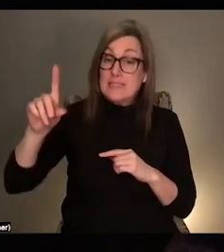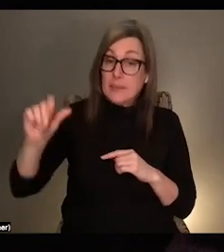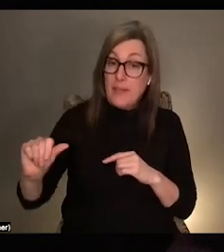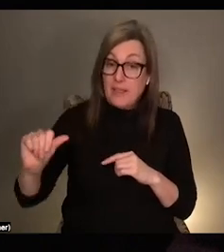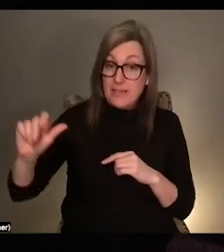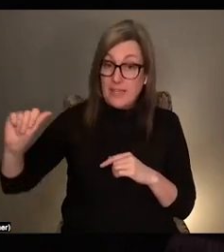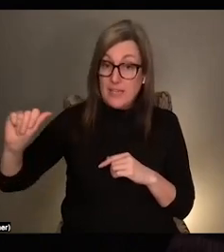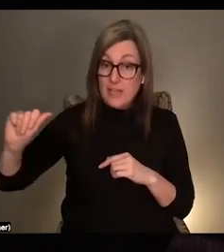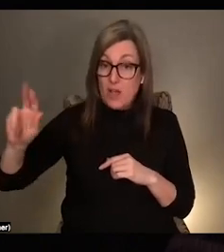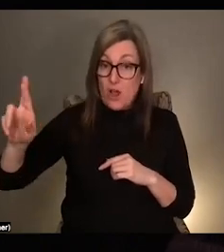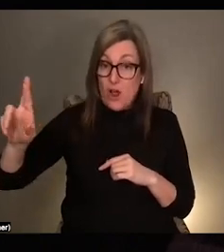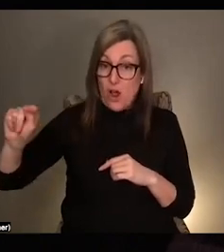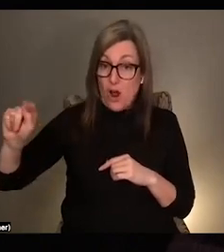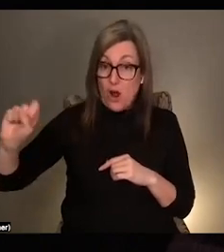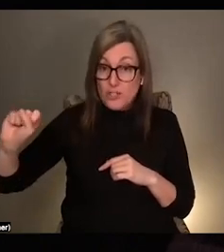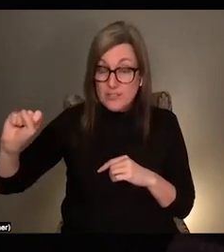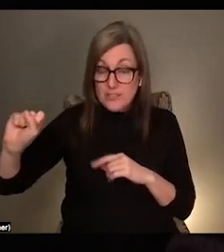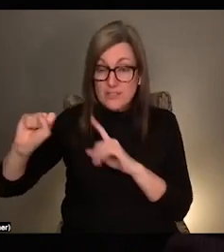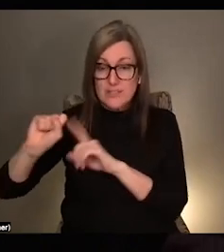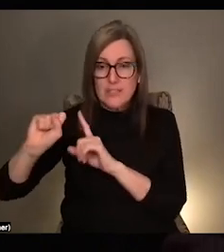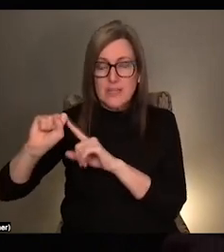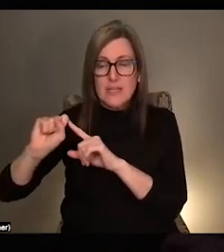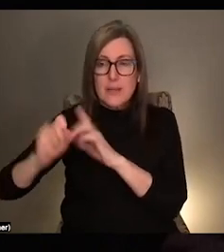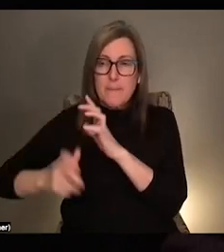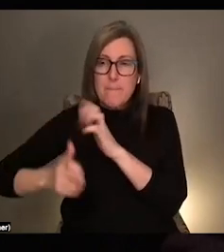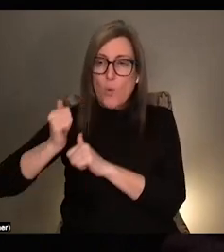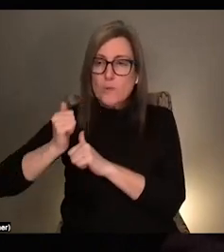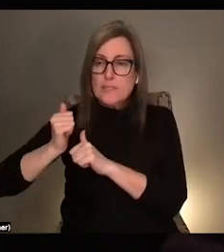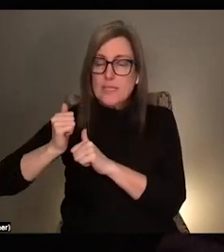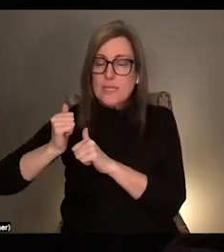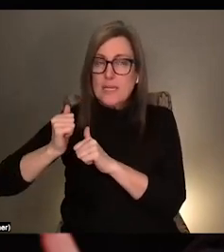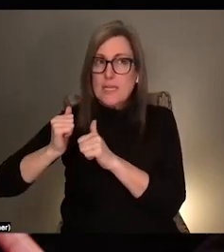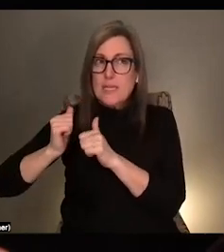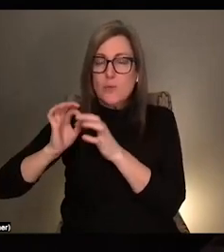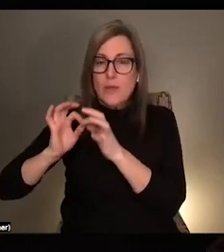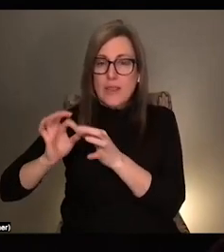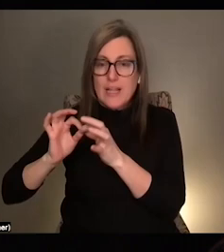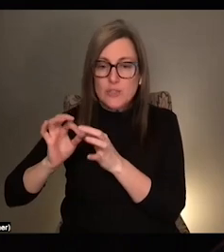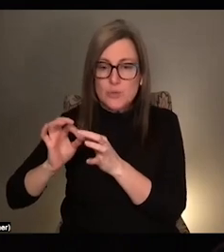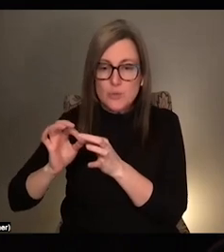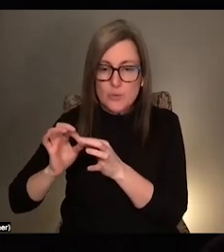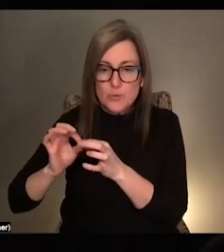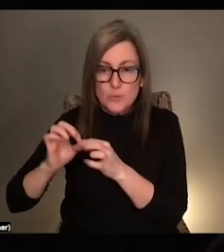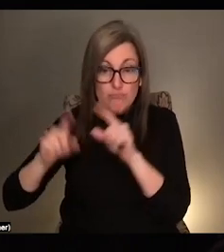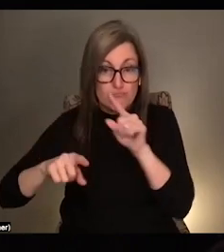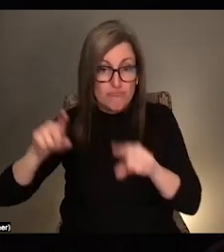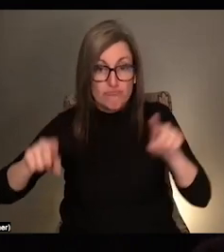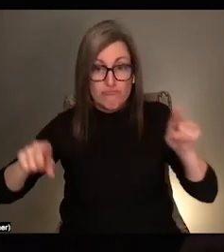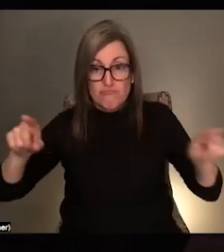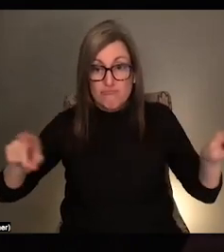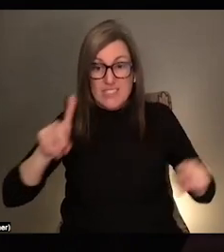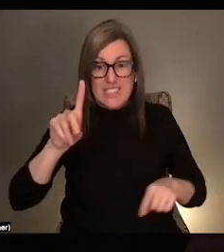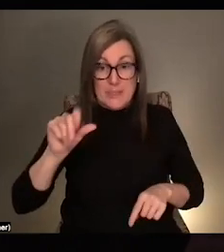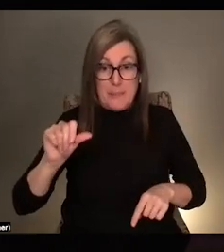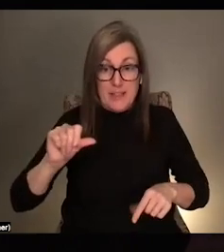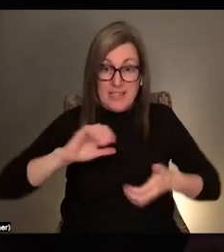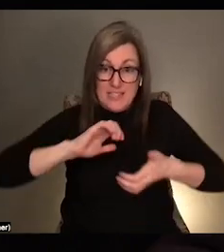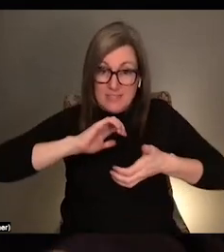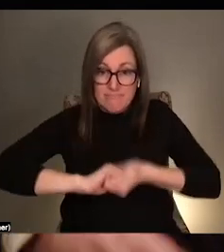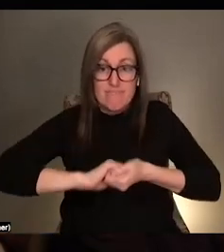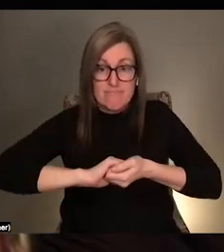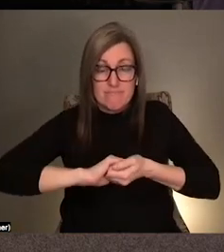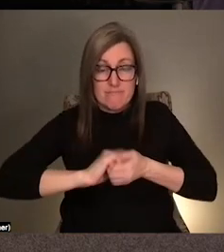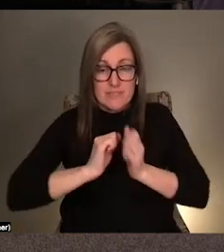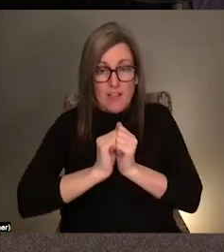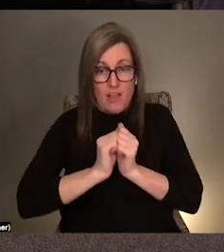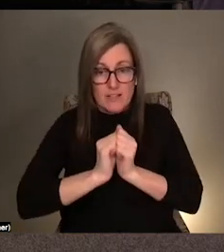a framework is basically really about like, um, like cross-disability solidarity, actually, which is something that I think